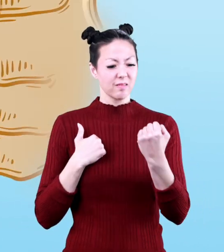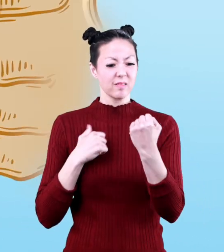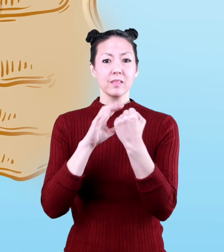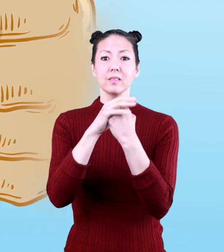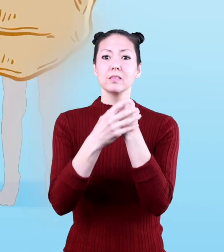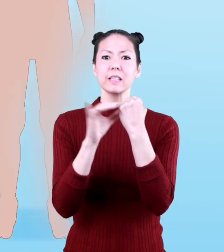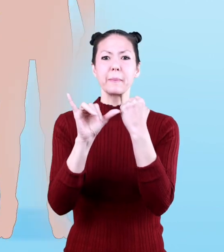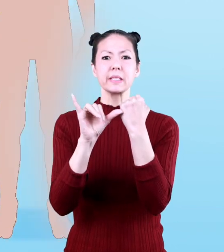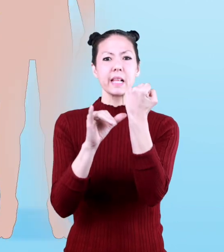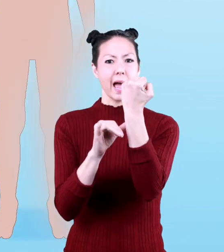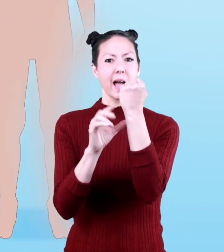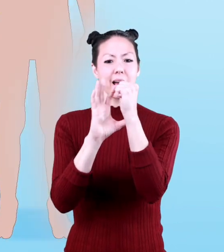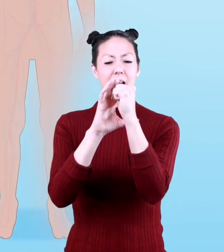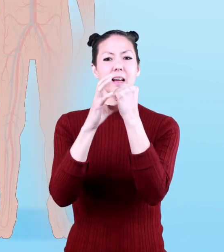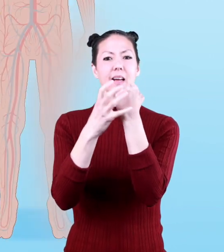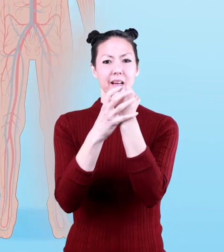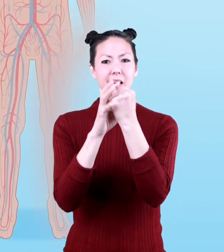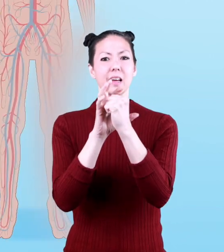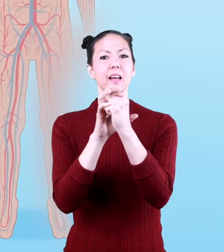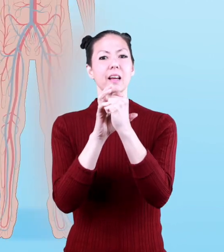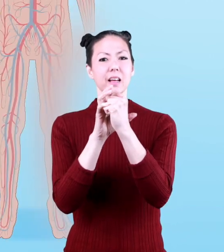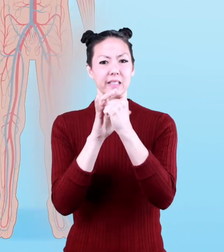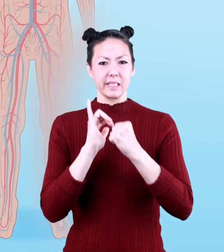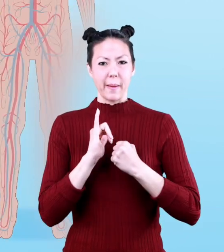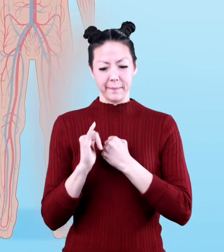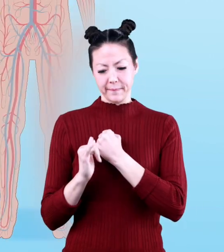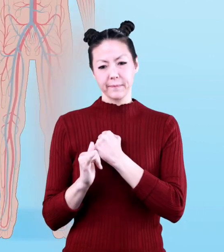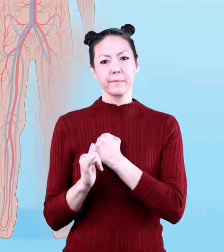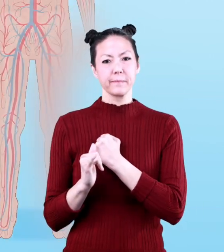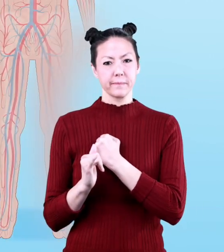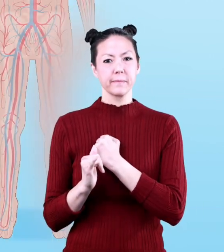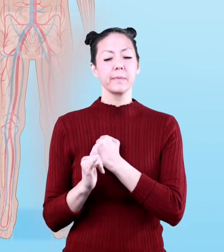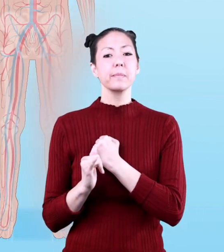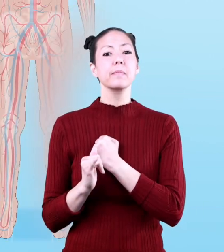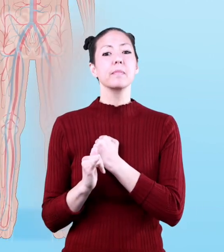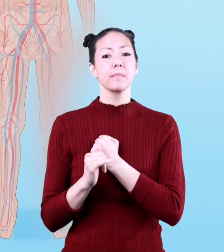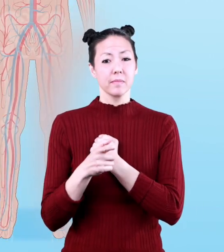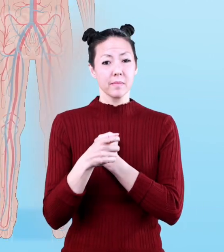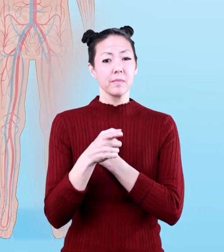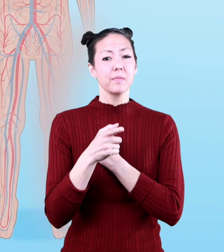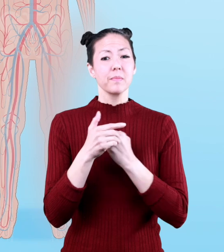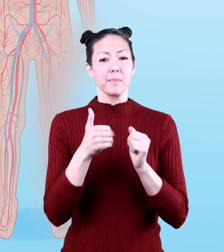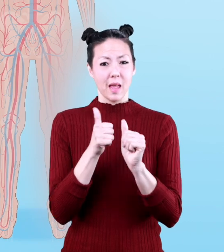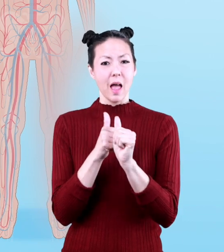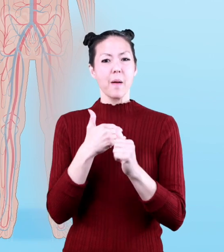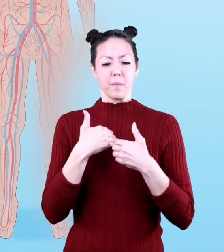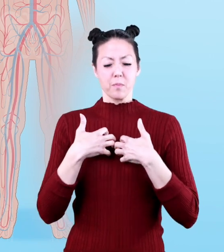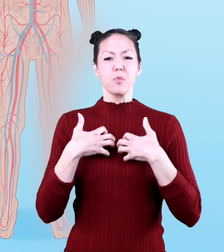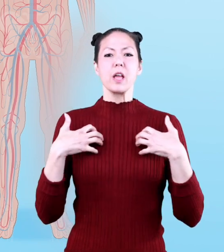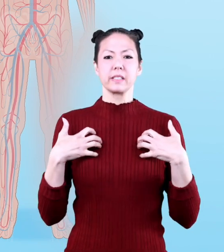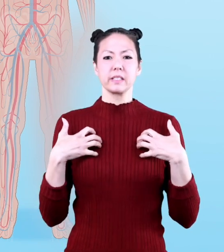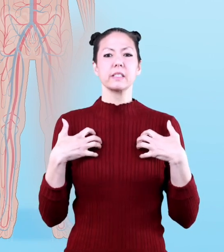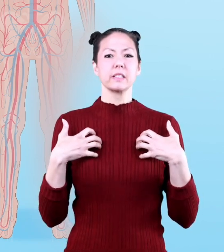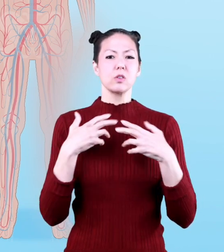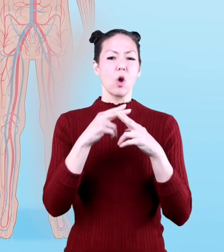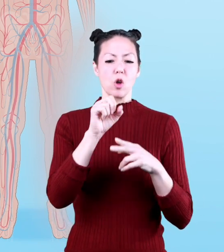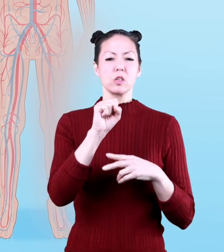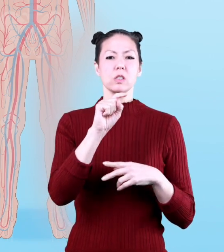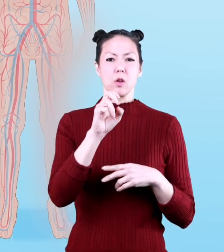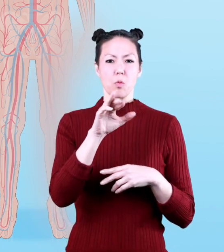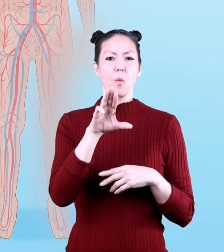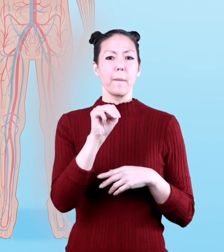of a fist it is located on the left side of the body behind the breastbone in an area called the sternum